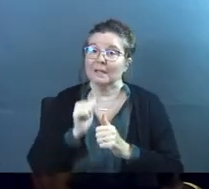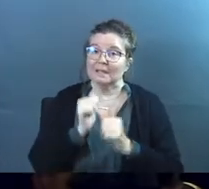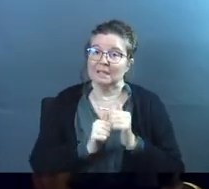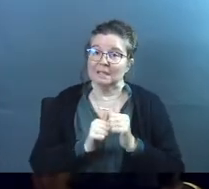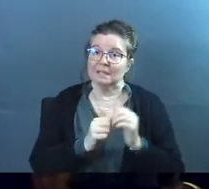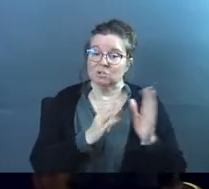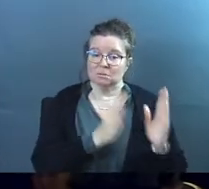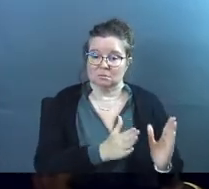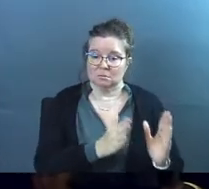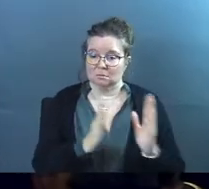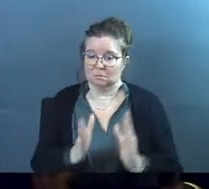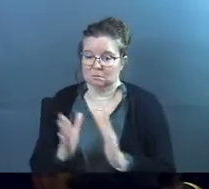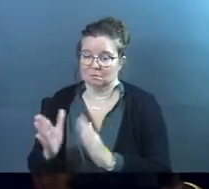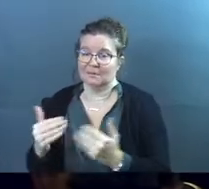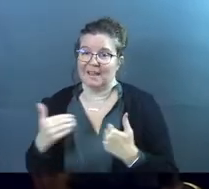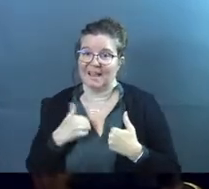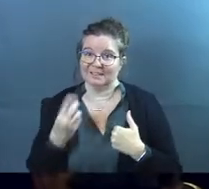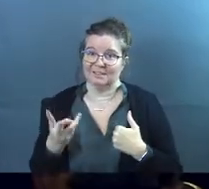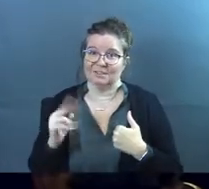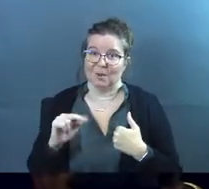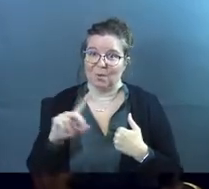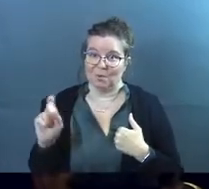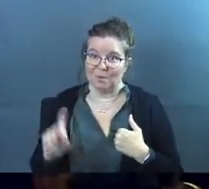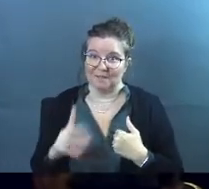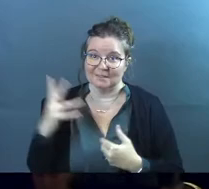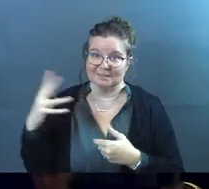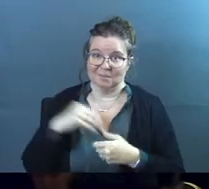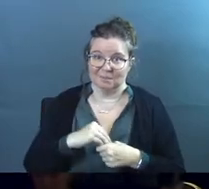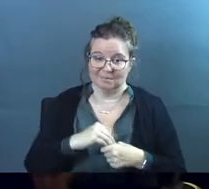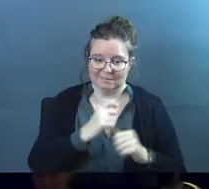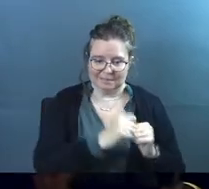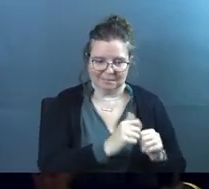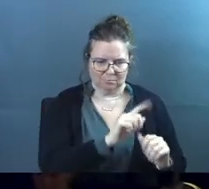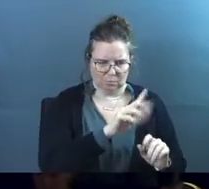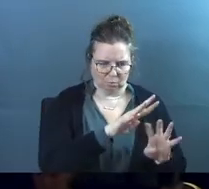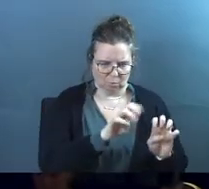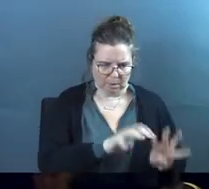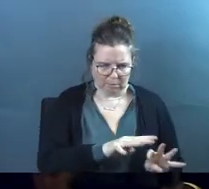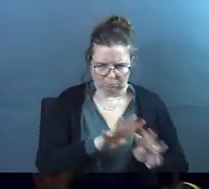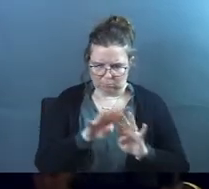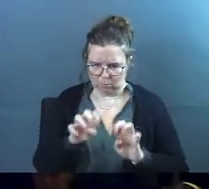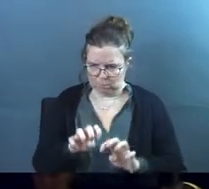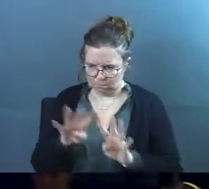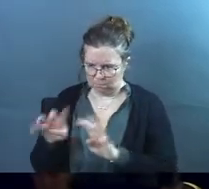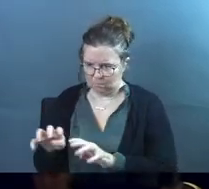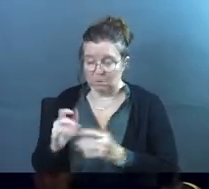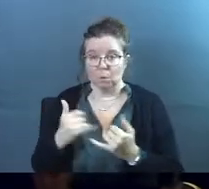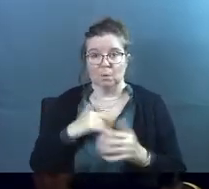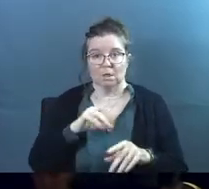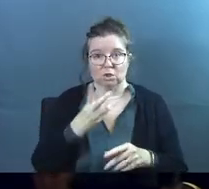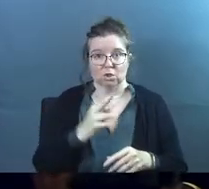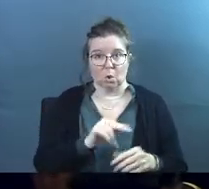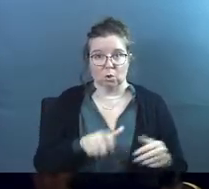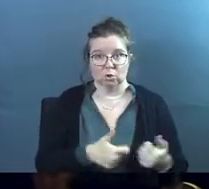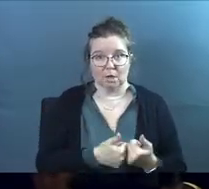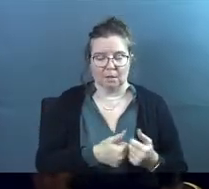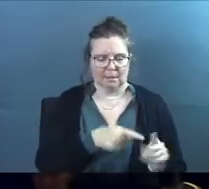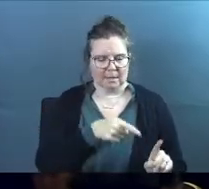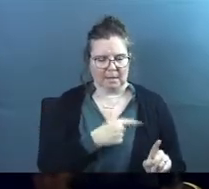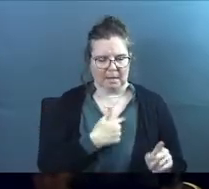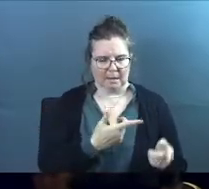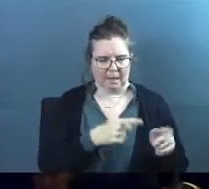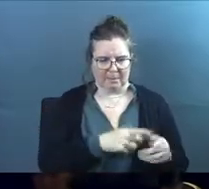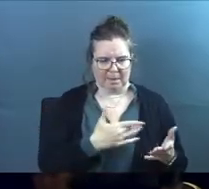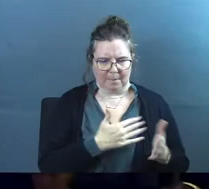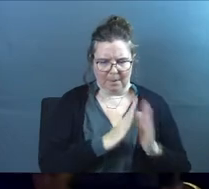each stage comes its own question mark. With each stage comes a challenge, its own challenge that we're like, okay, what needs to happen here in my